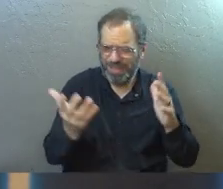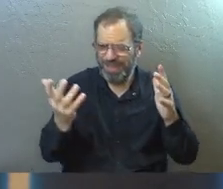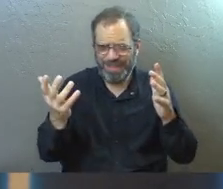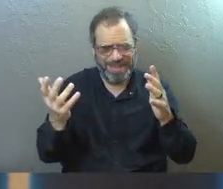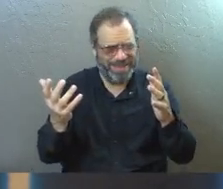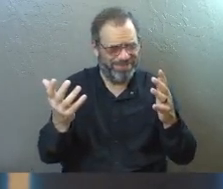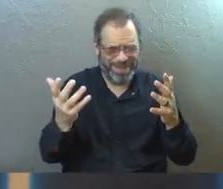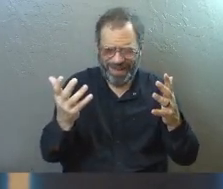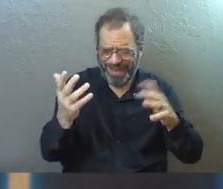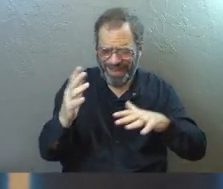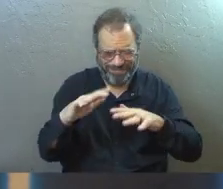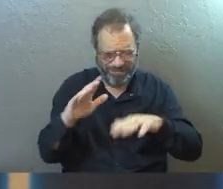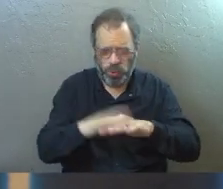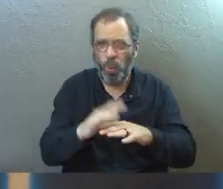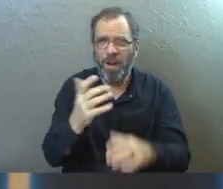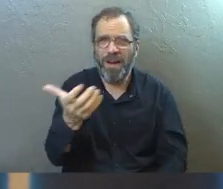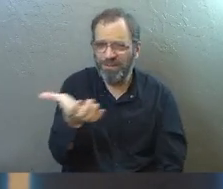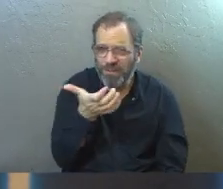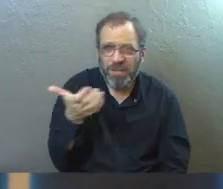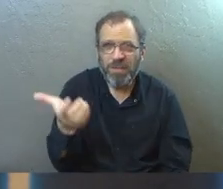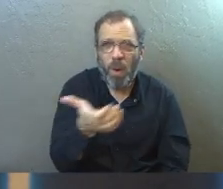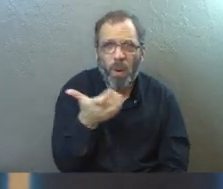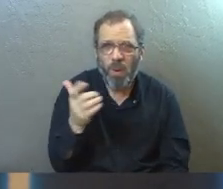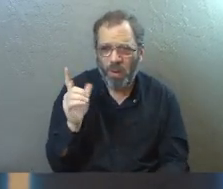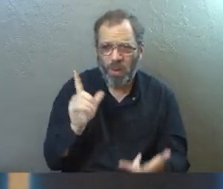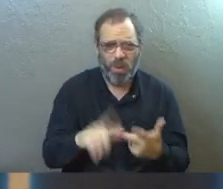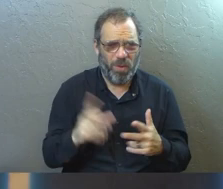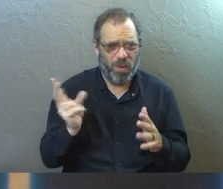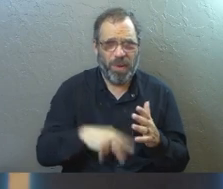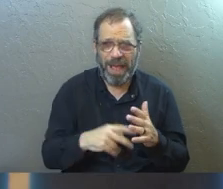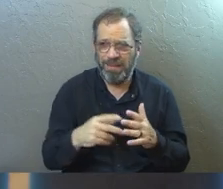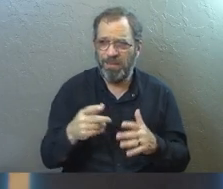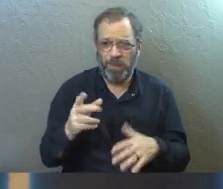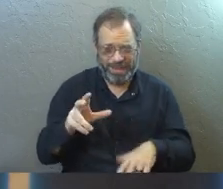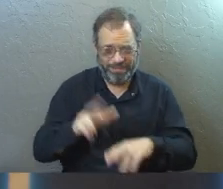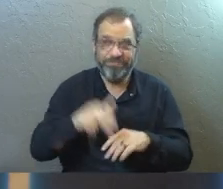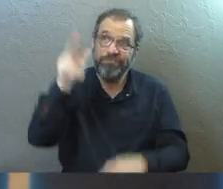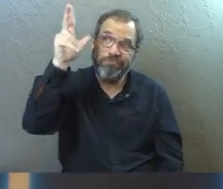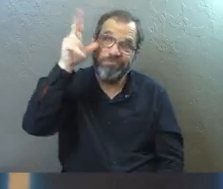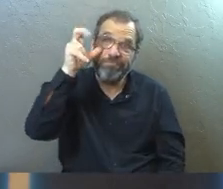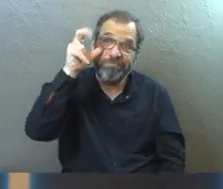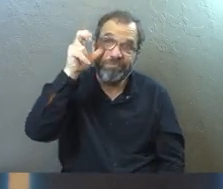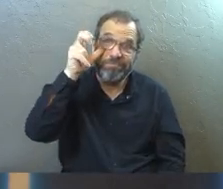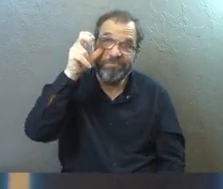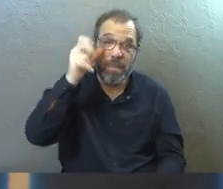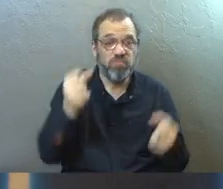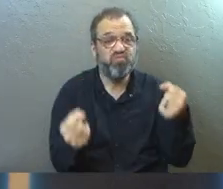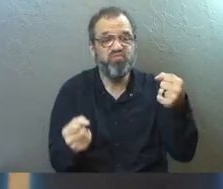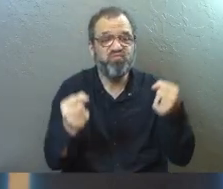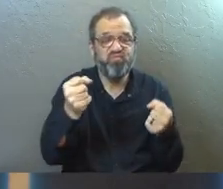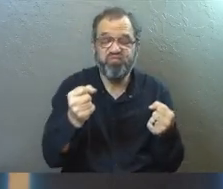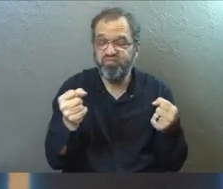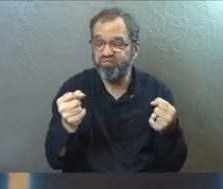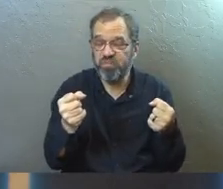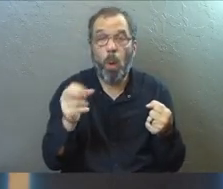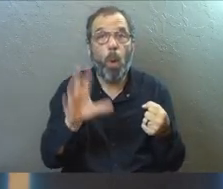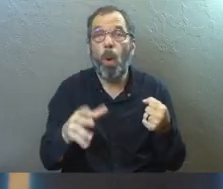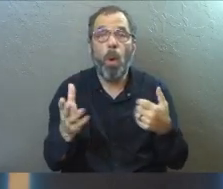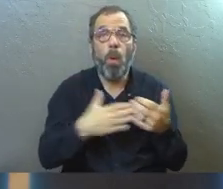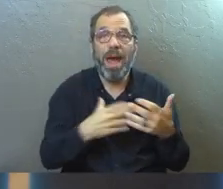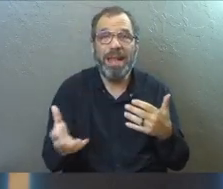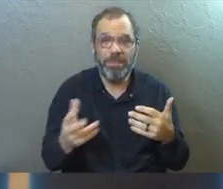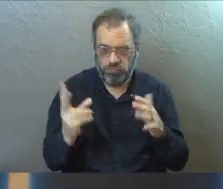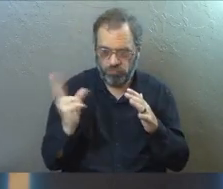It's available electronically. It's available to be read to us. And sometimes we struggle to find the time